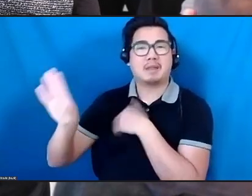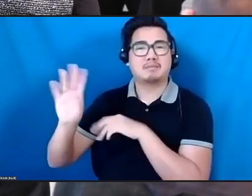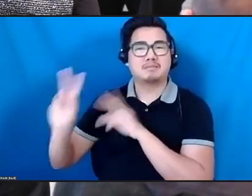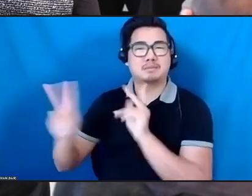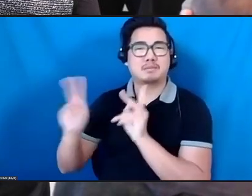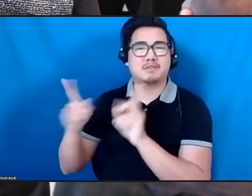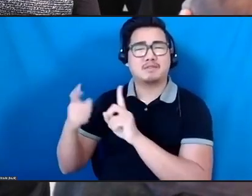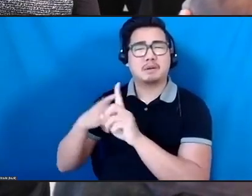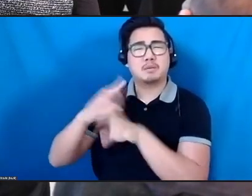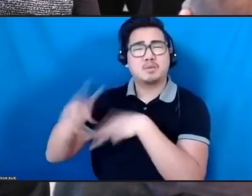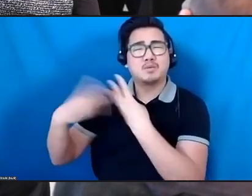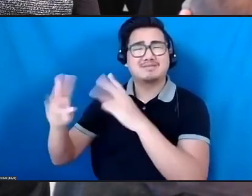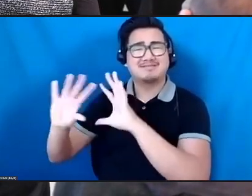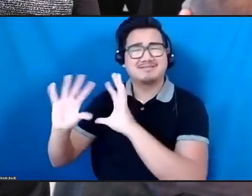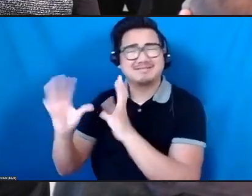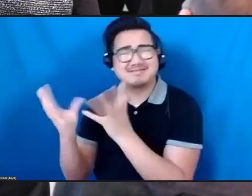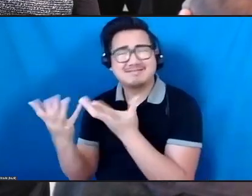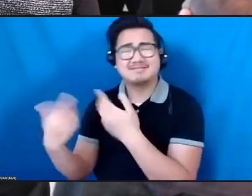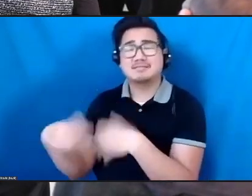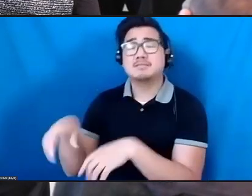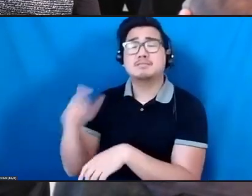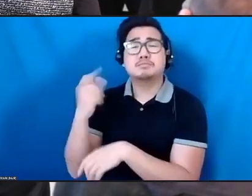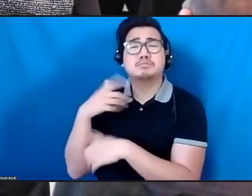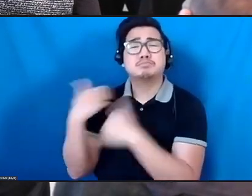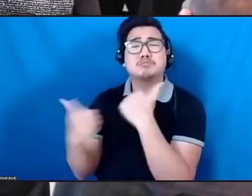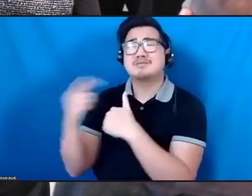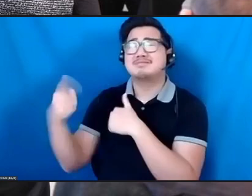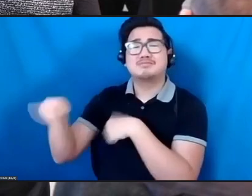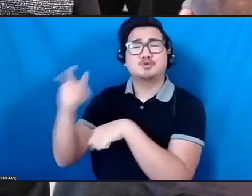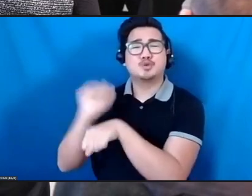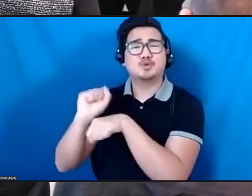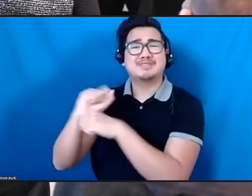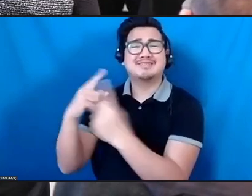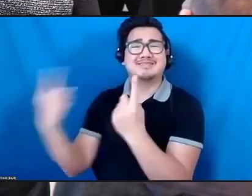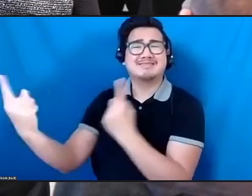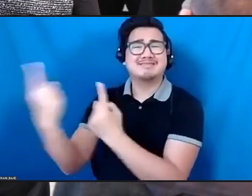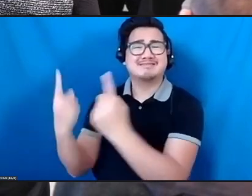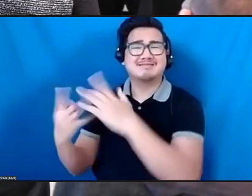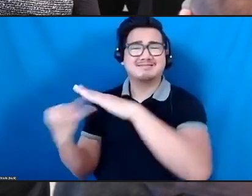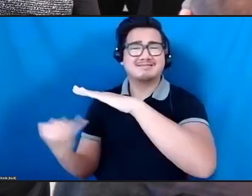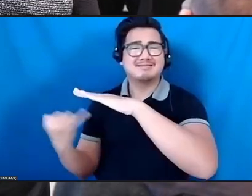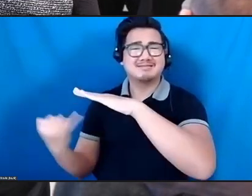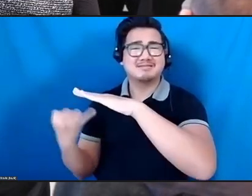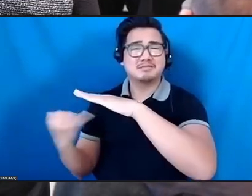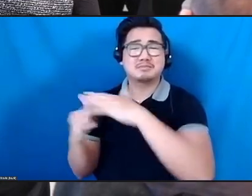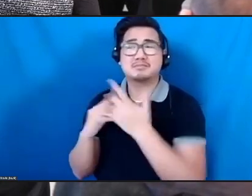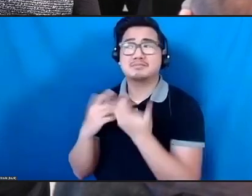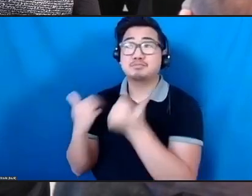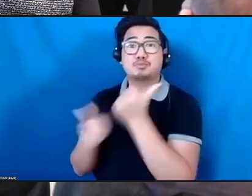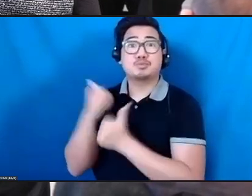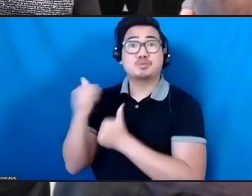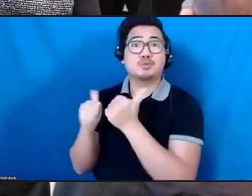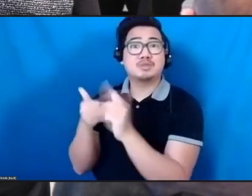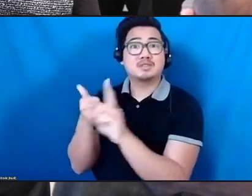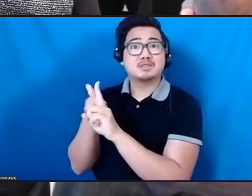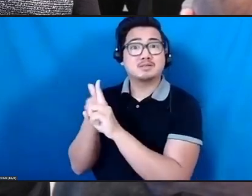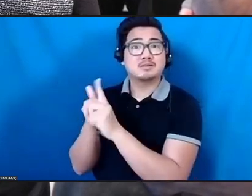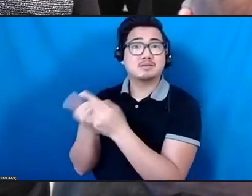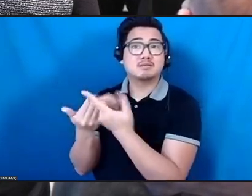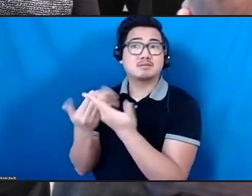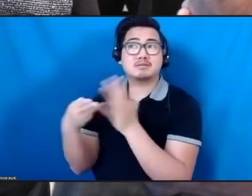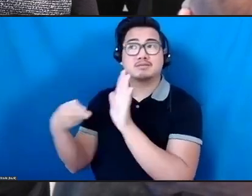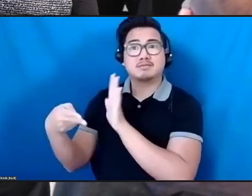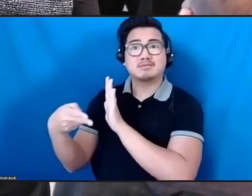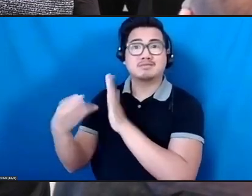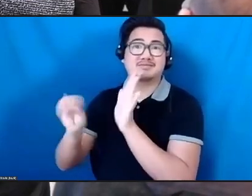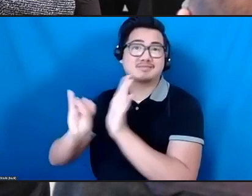working in relatively isolated and isolation, who self identify as change makers. And it's